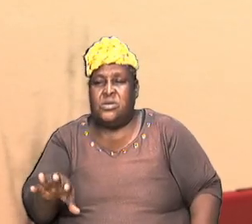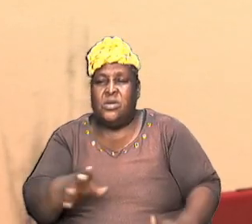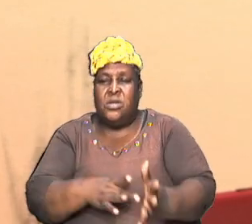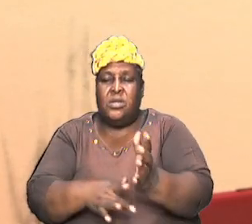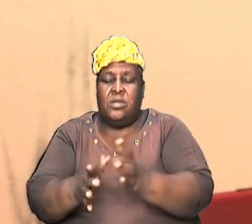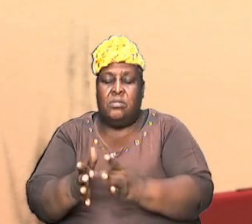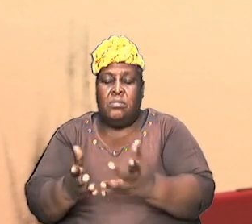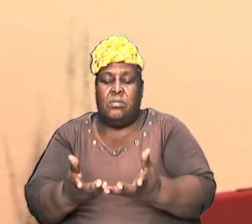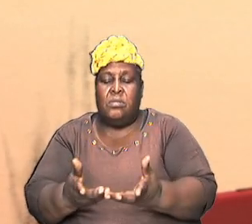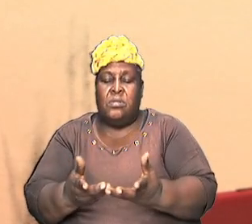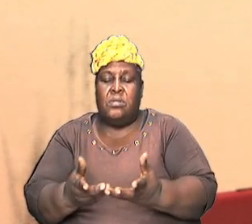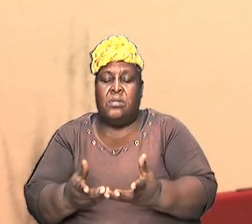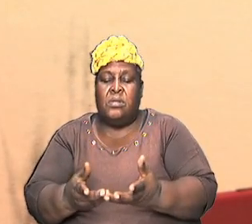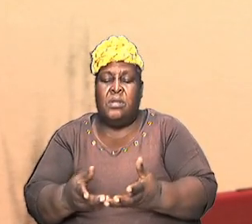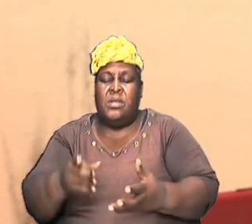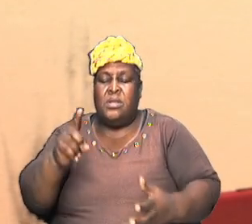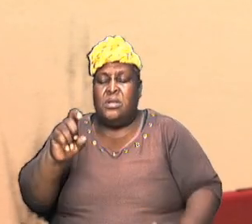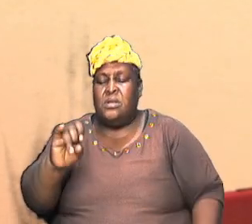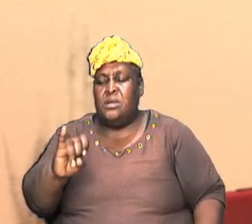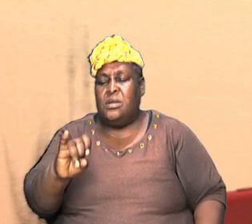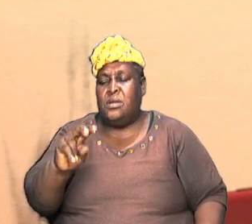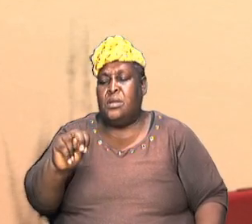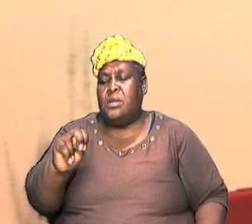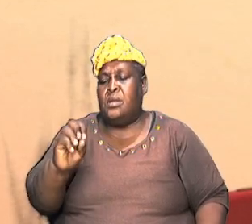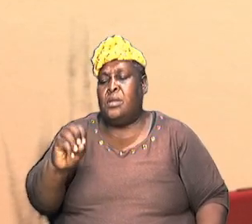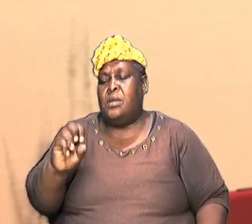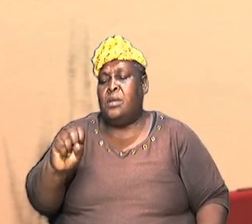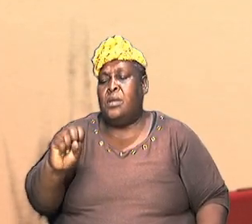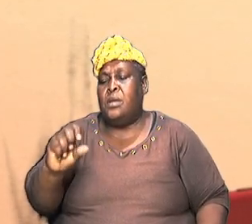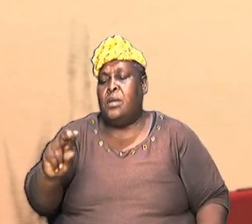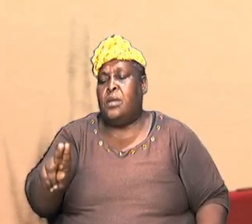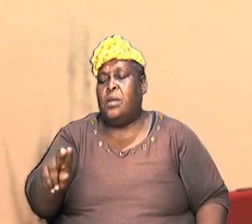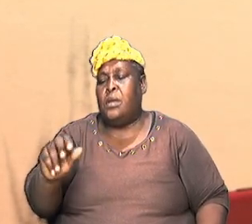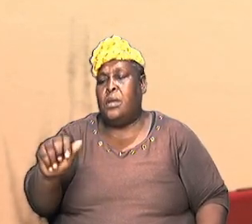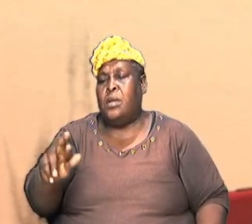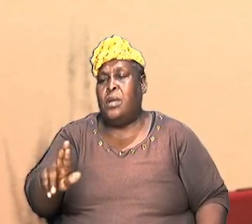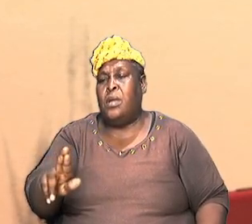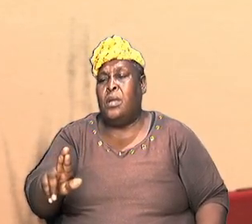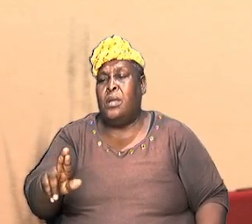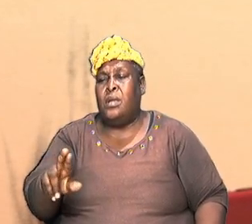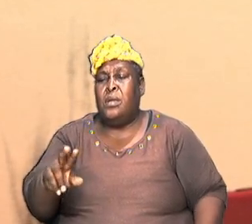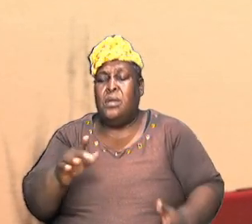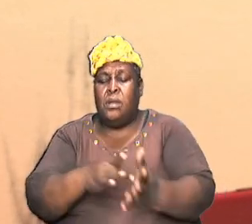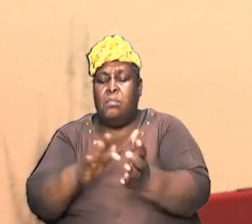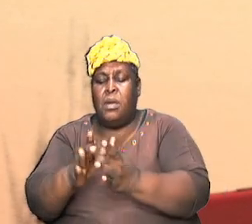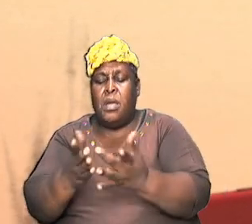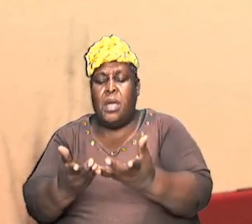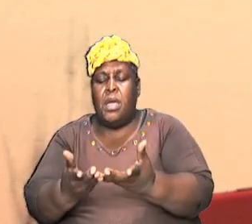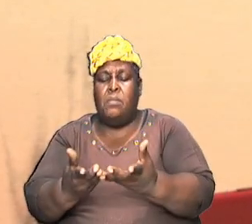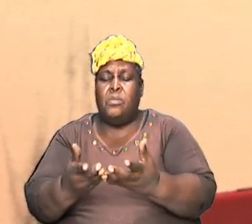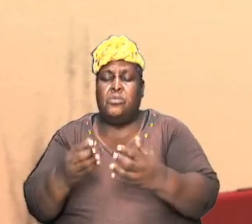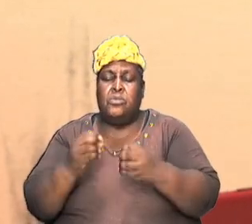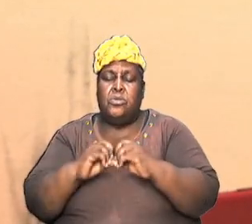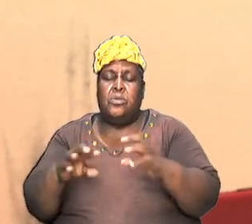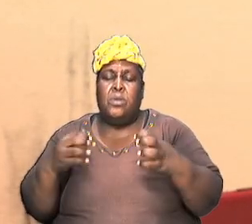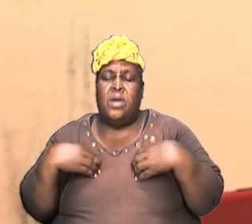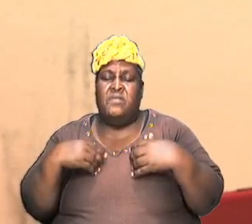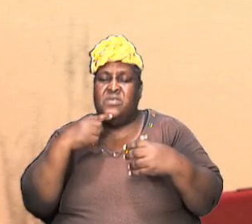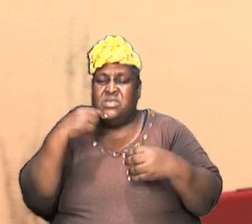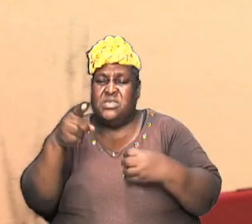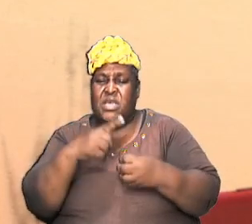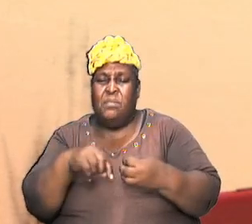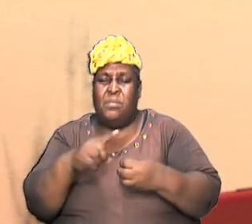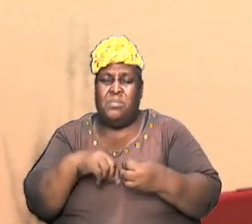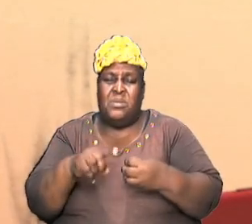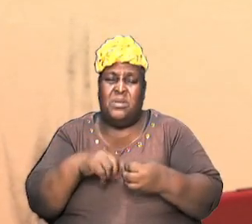anything in the Bible about dinosaurs and all yes the Bible don't have anything to say about the different races and where they came from it had to